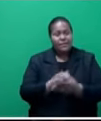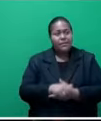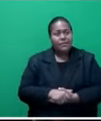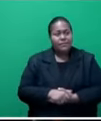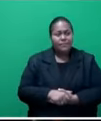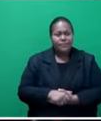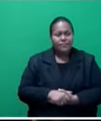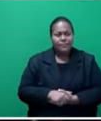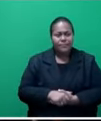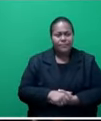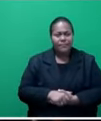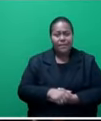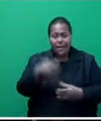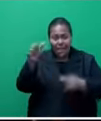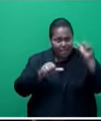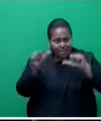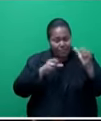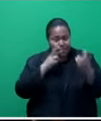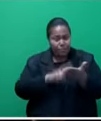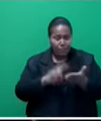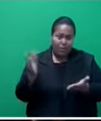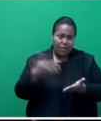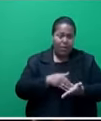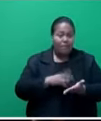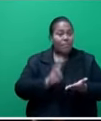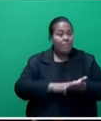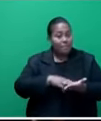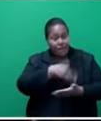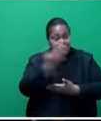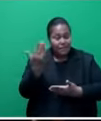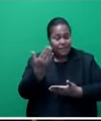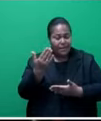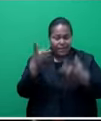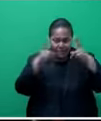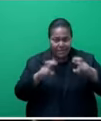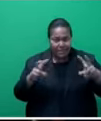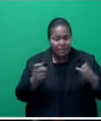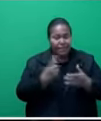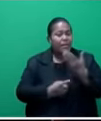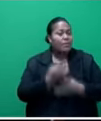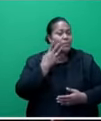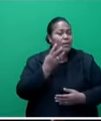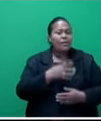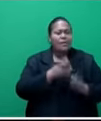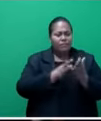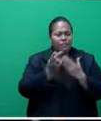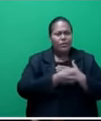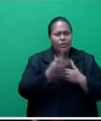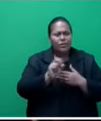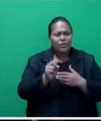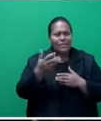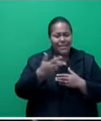survey report has just come out on Monday. And the survey was conducted in the period February 2019 to February 2020